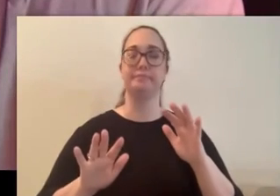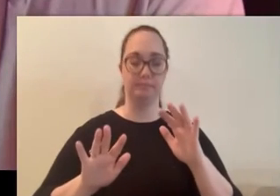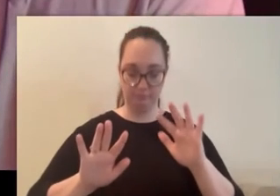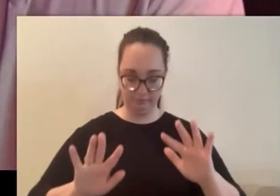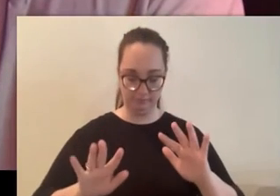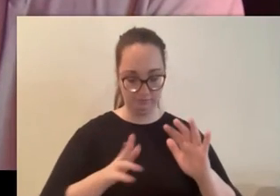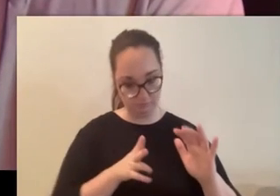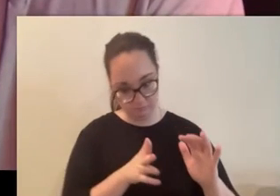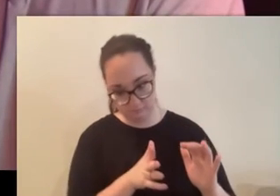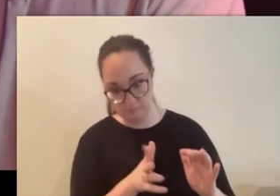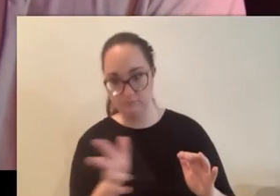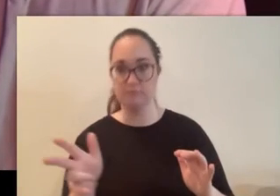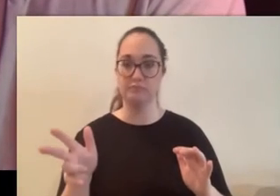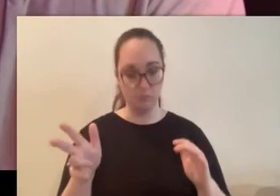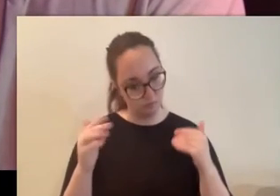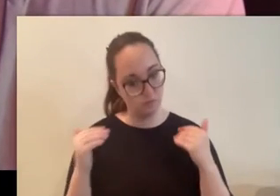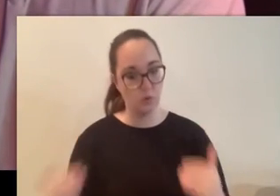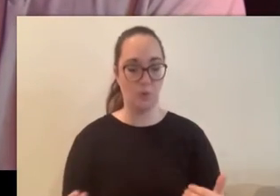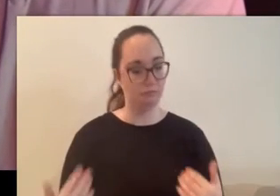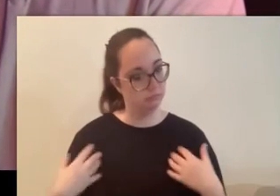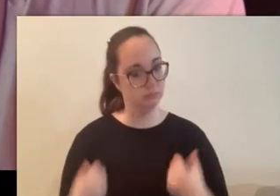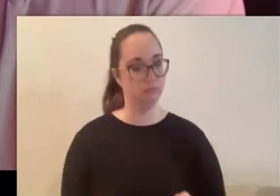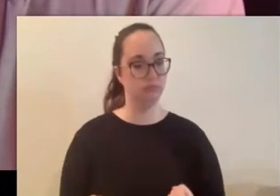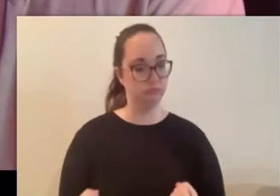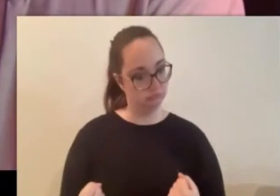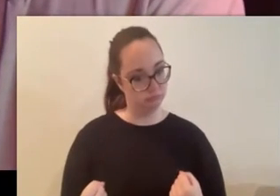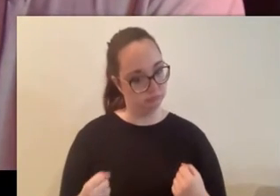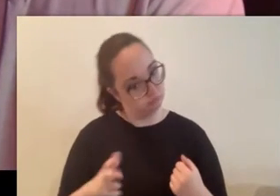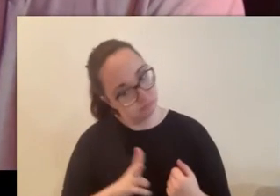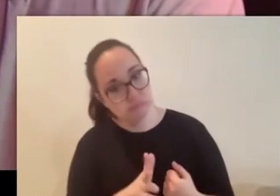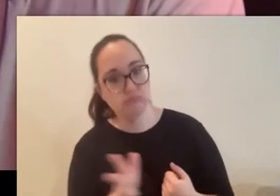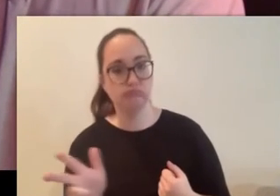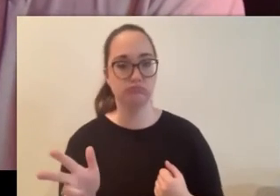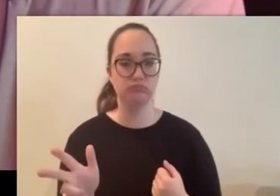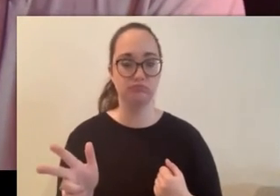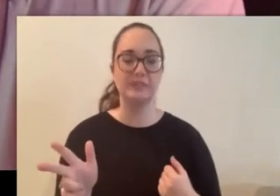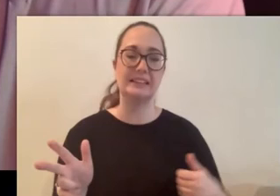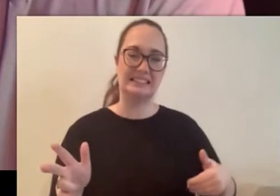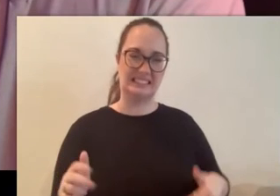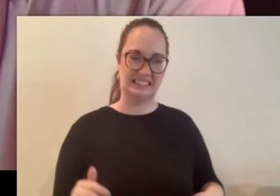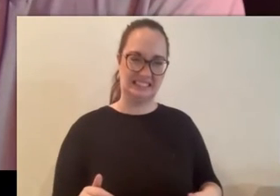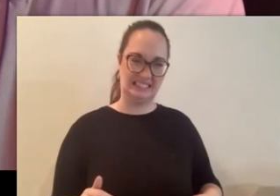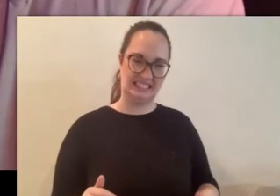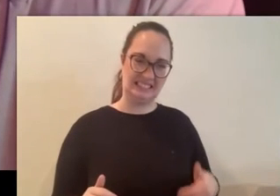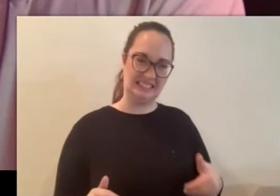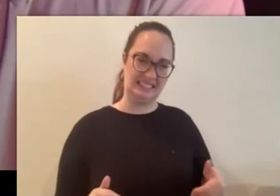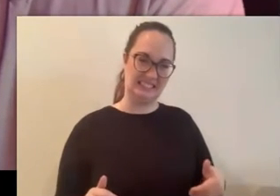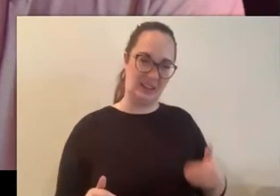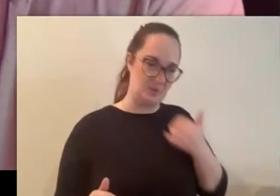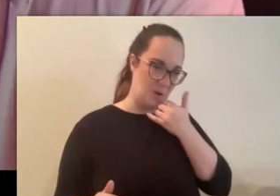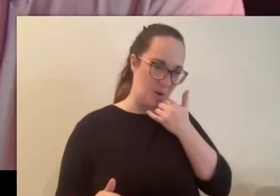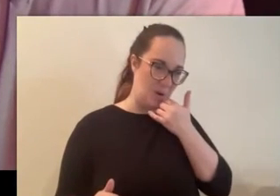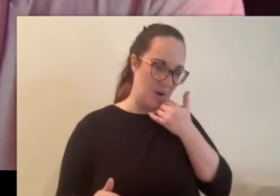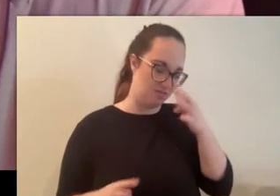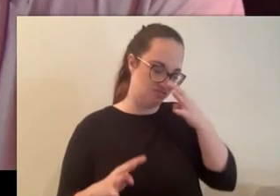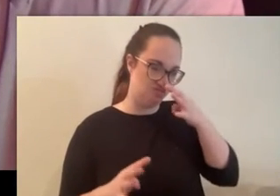out you can do it have some balls but i ignored it and went down the path thinking that hey this thing is smooth it might it might be going deeper in